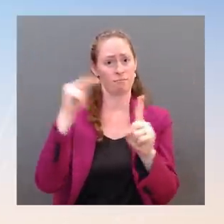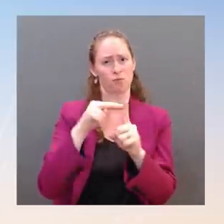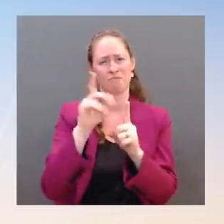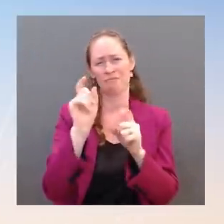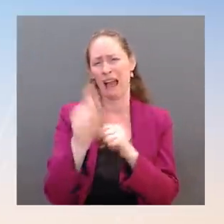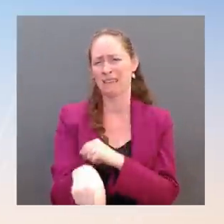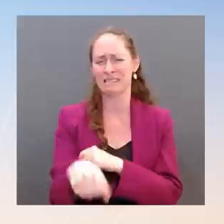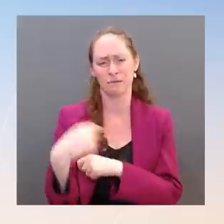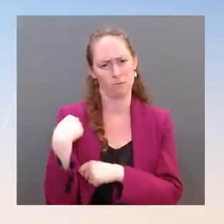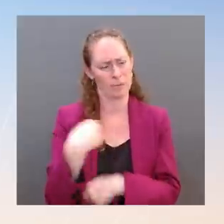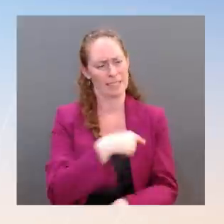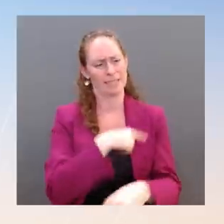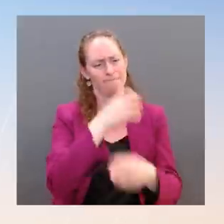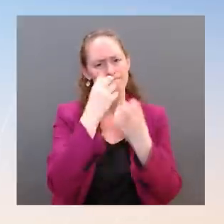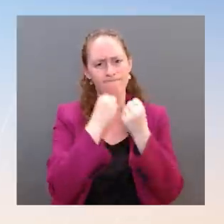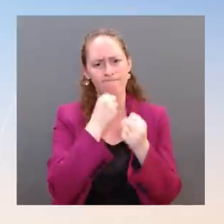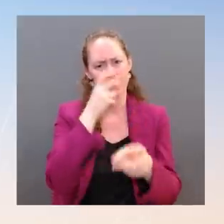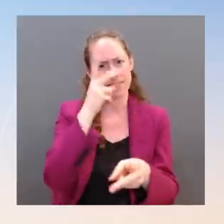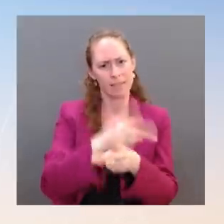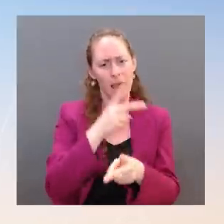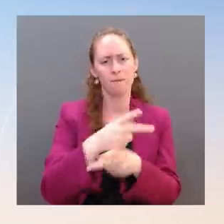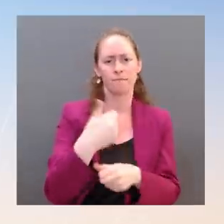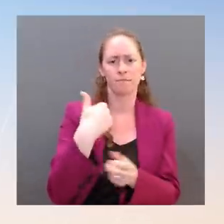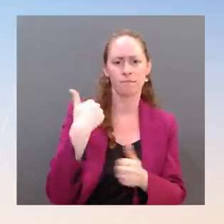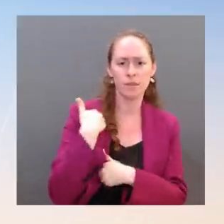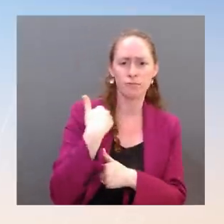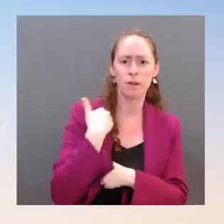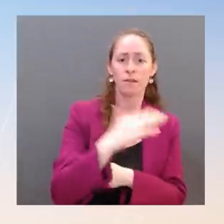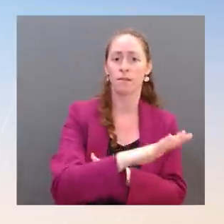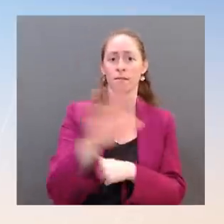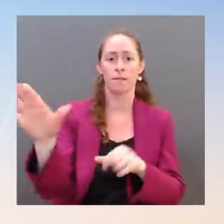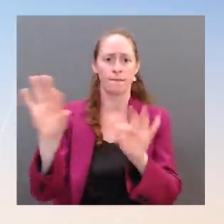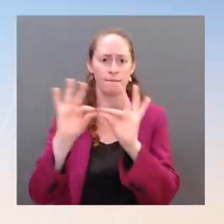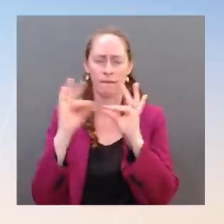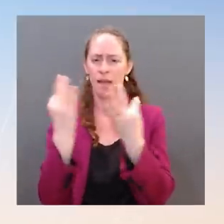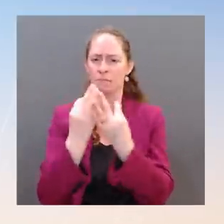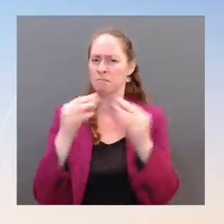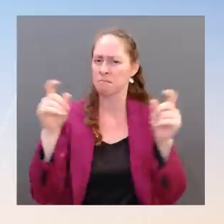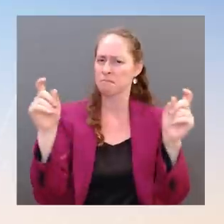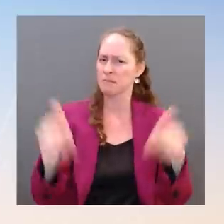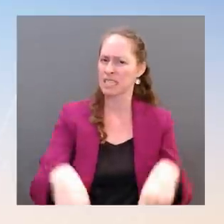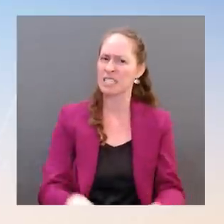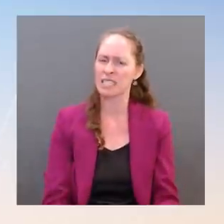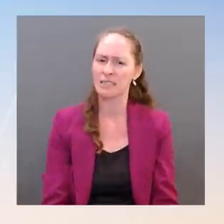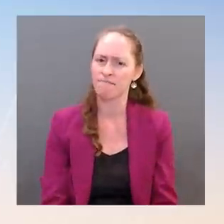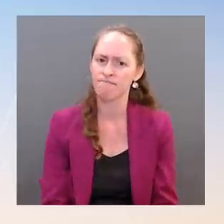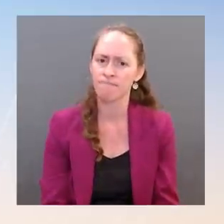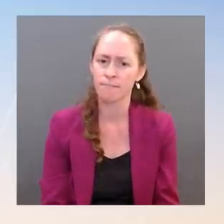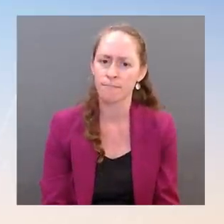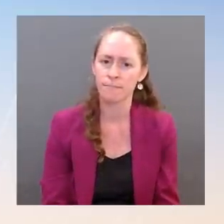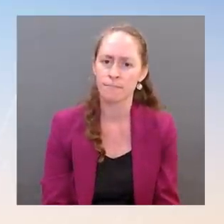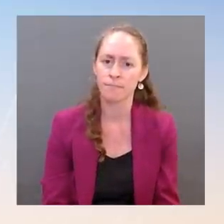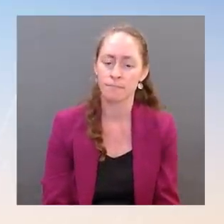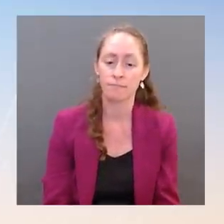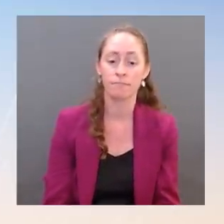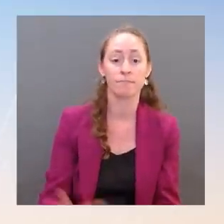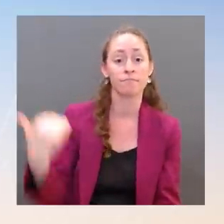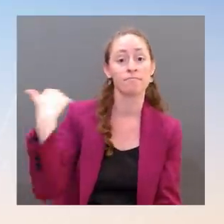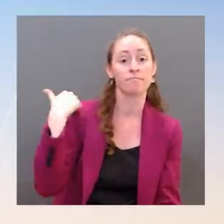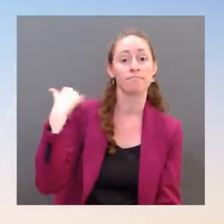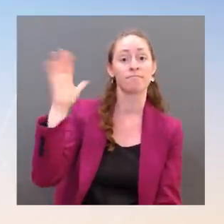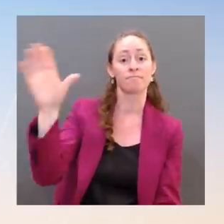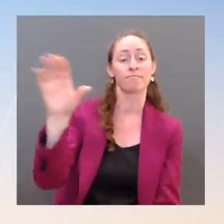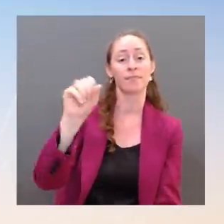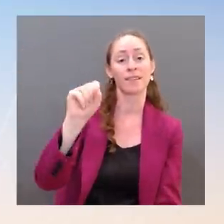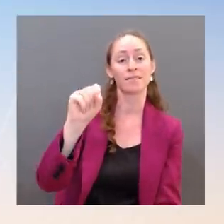That's why as part of this first state of the of his first state of the union address, he identified supporting veterans as a key pillar